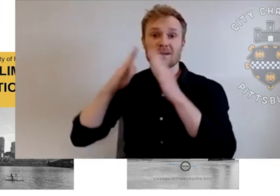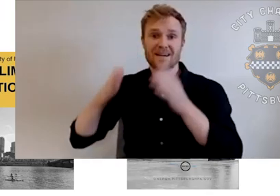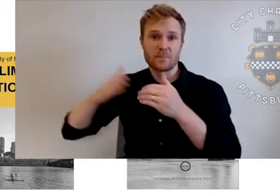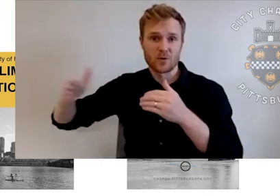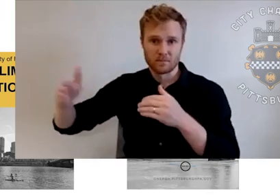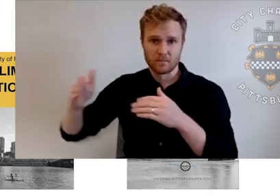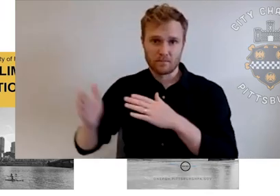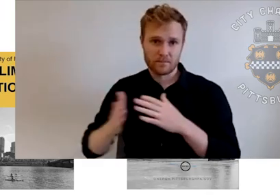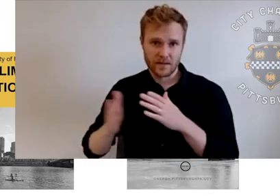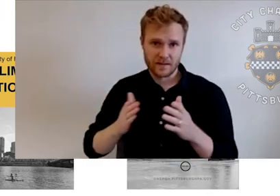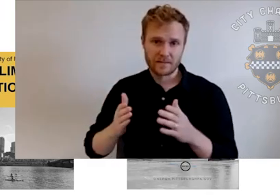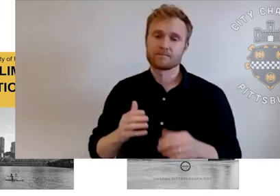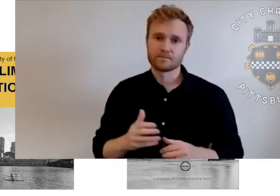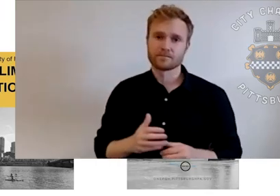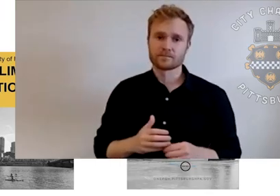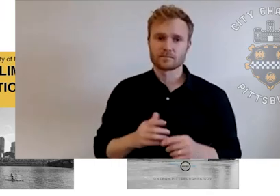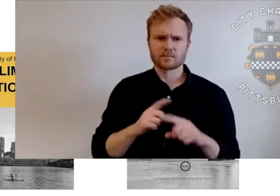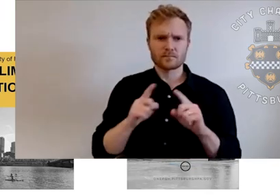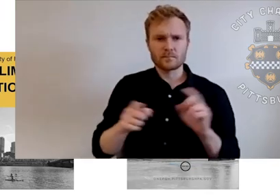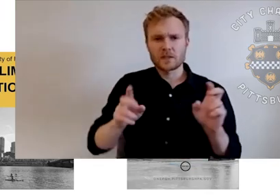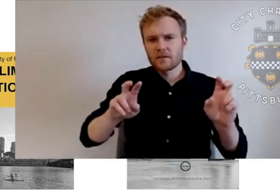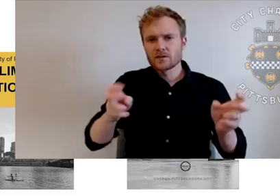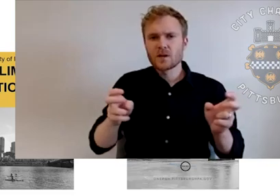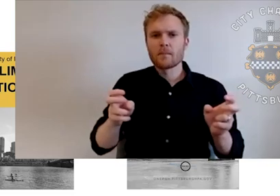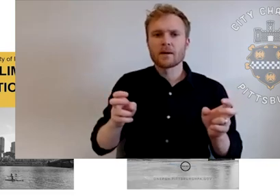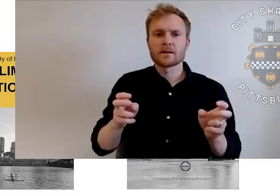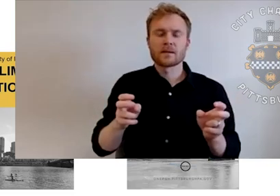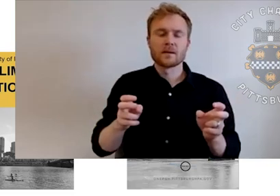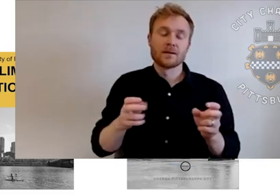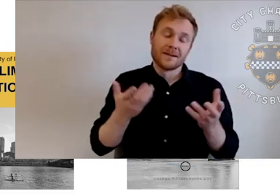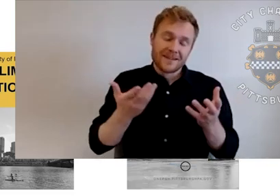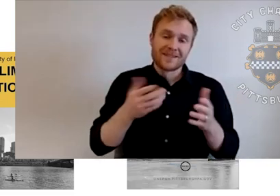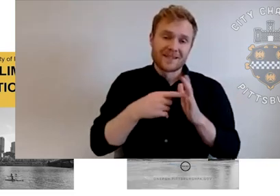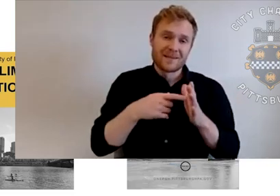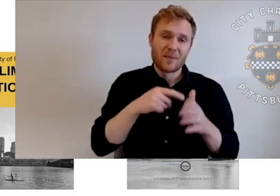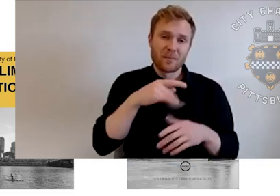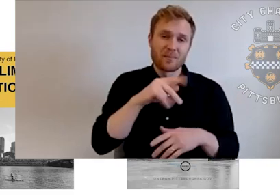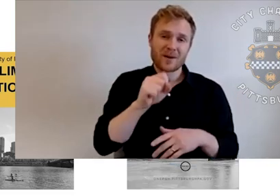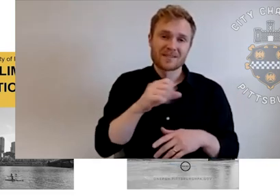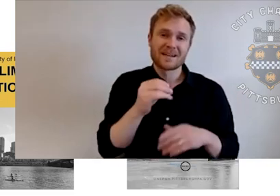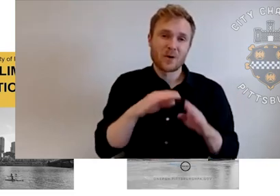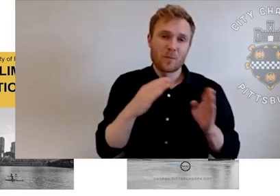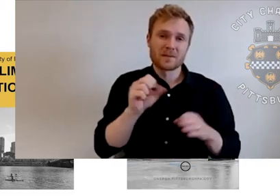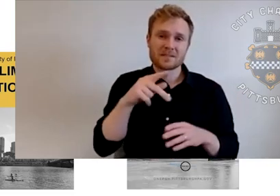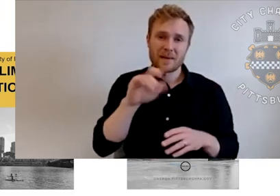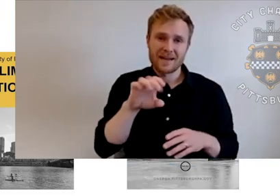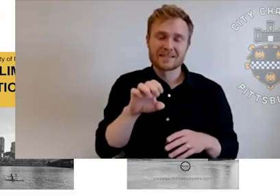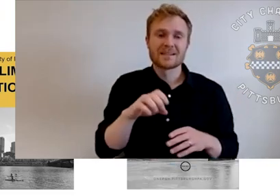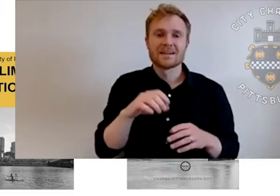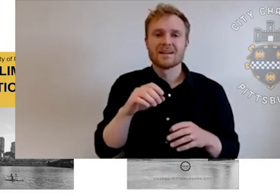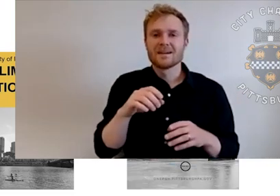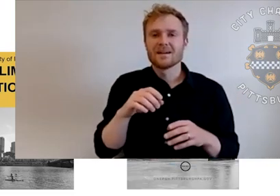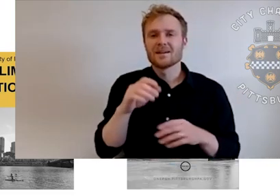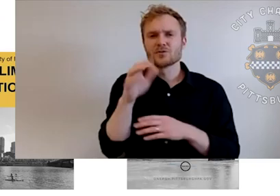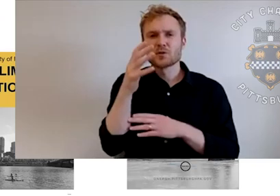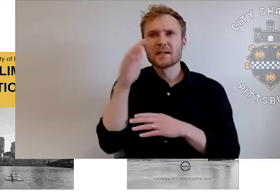at different topics such as parks and open space, tree canopy, landscape, stormwater management.